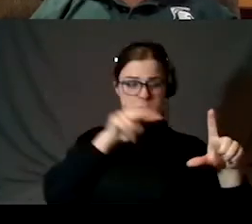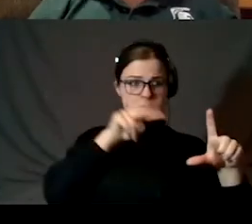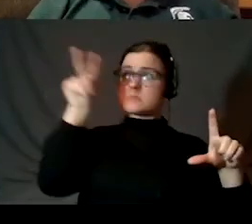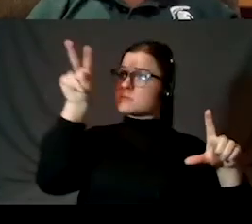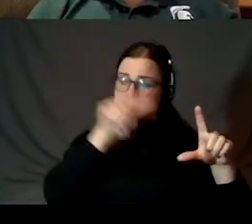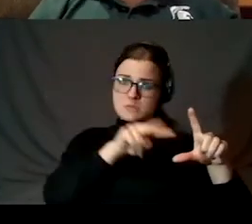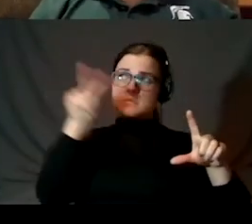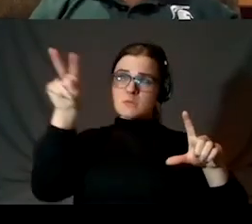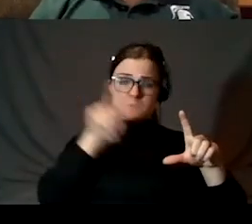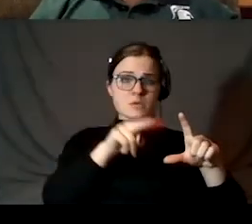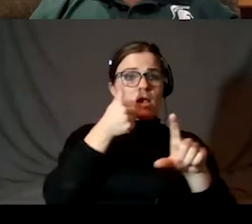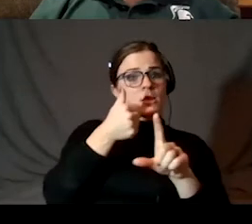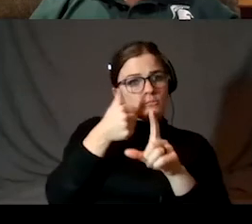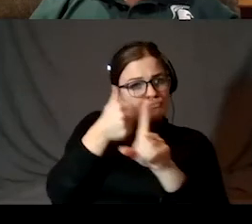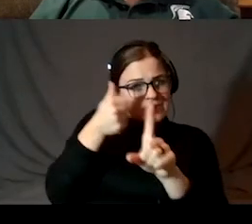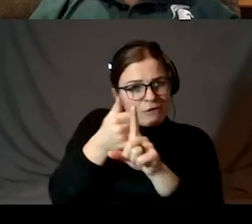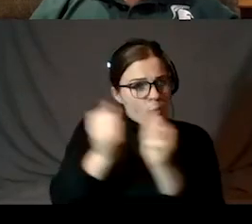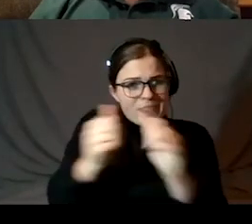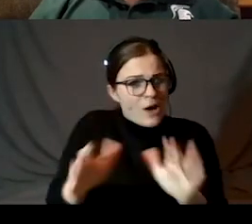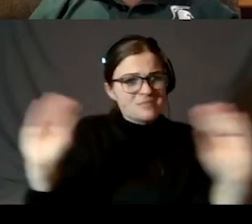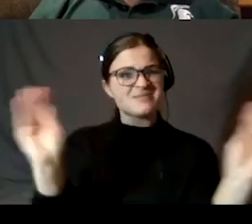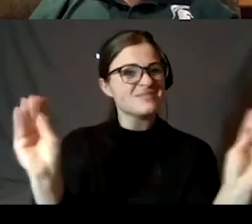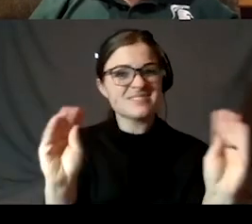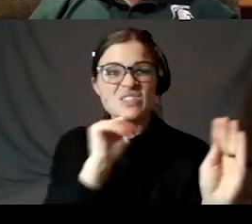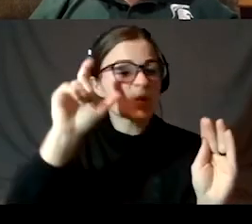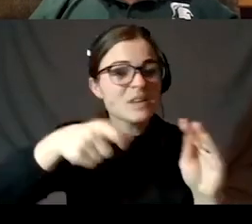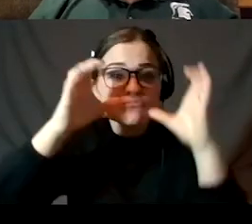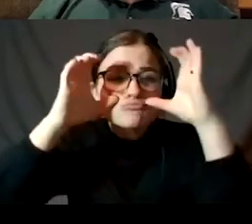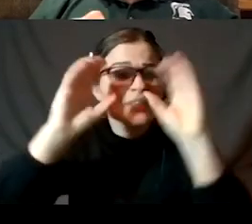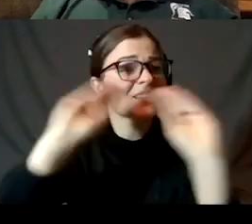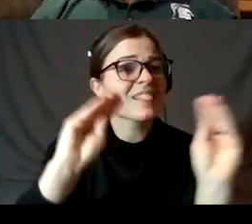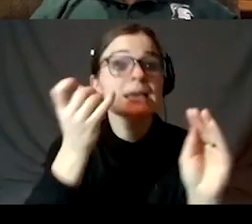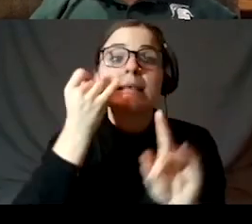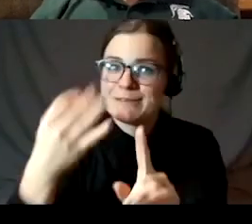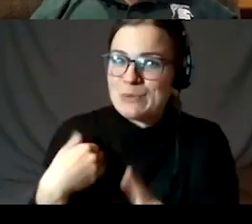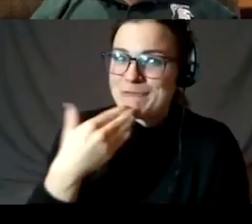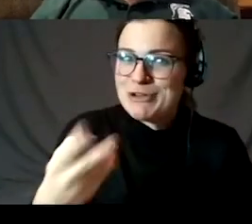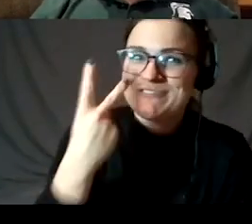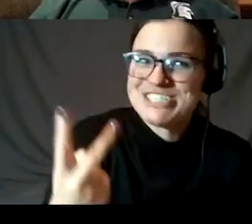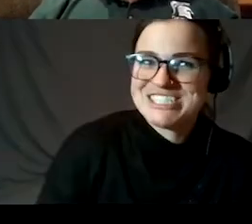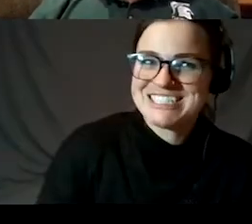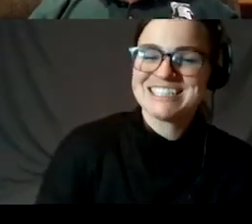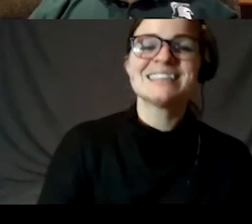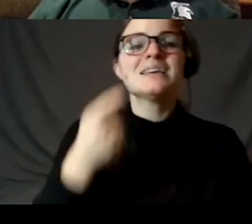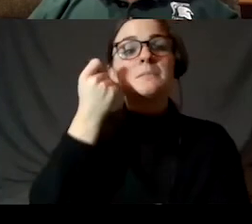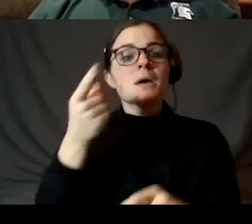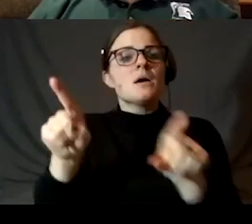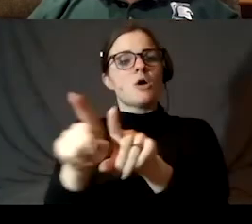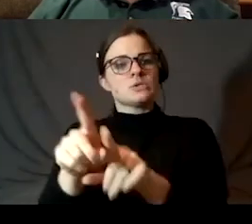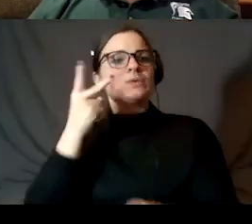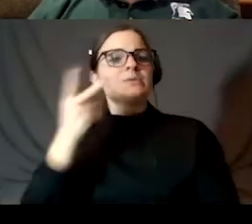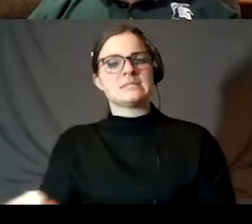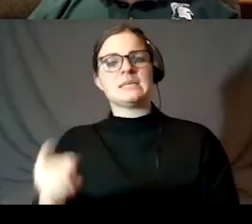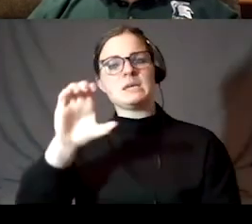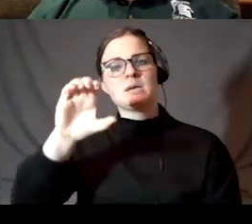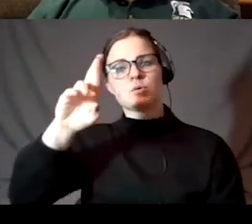seas. And you can do that without binoculars, if you have good eyes. But you could also see craters. Copernicus is really